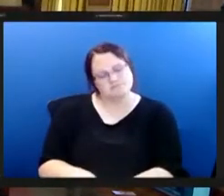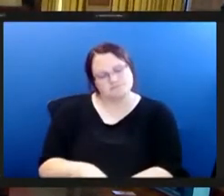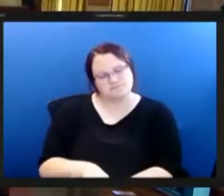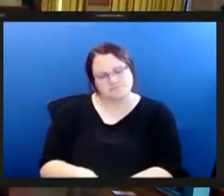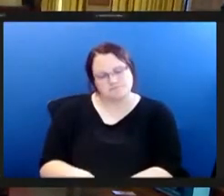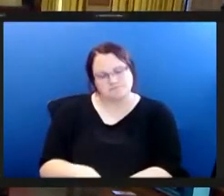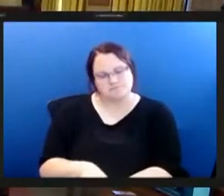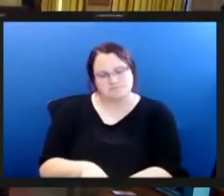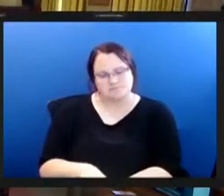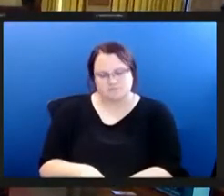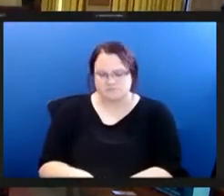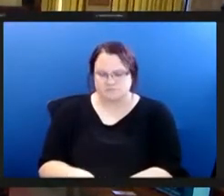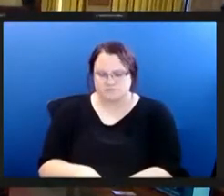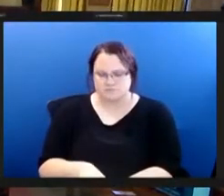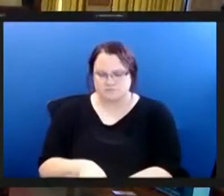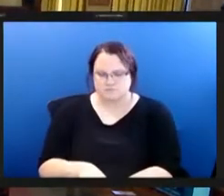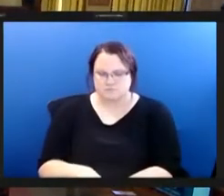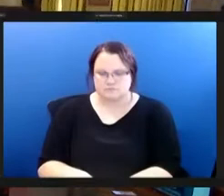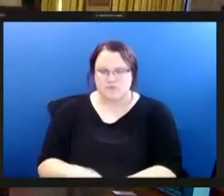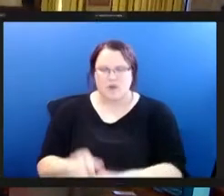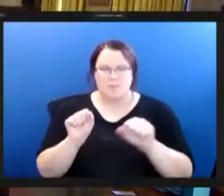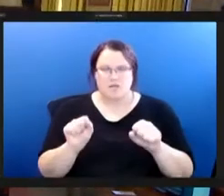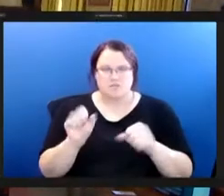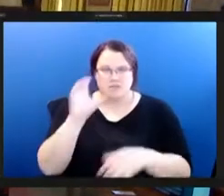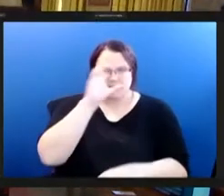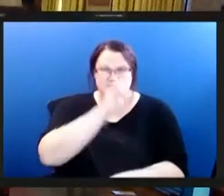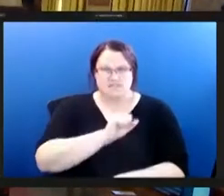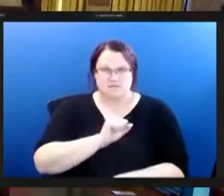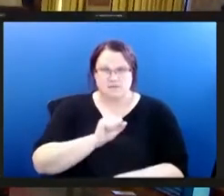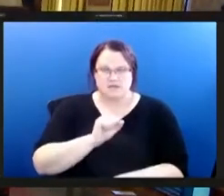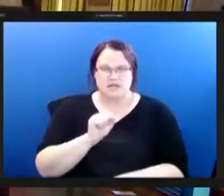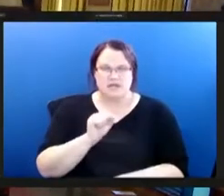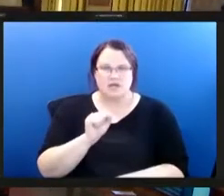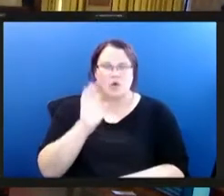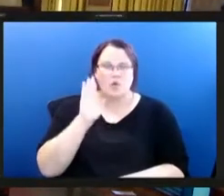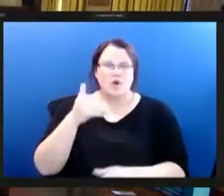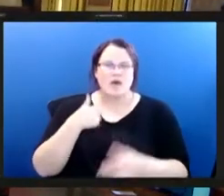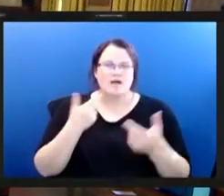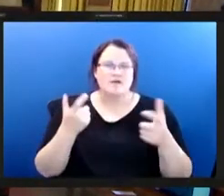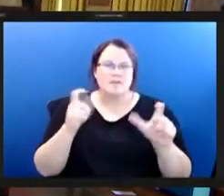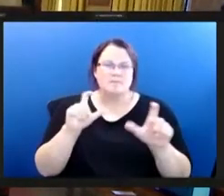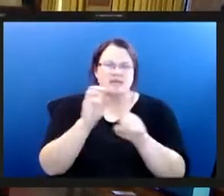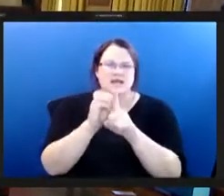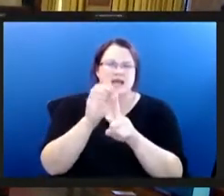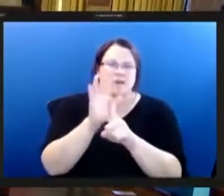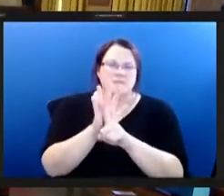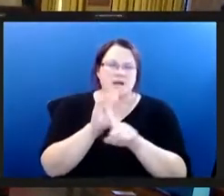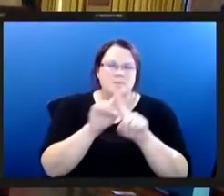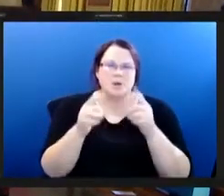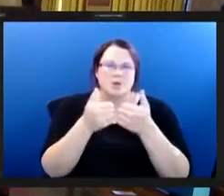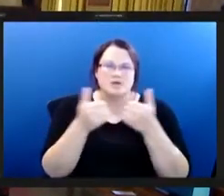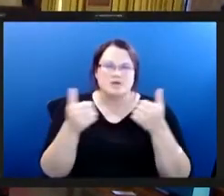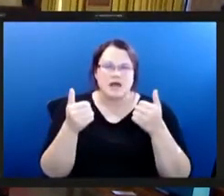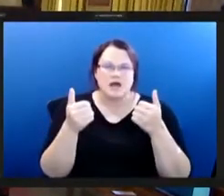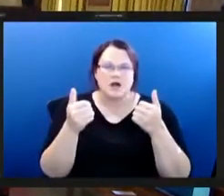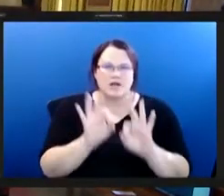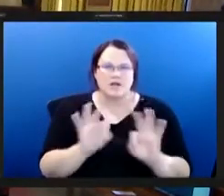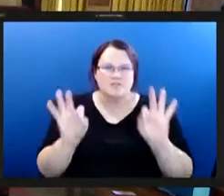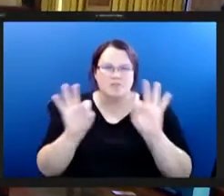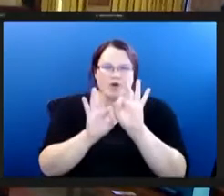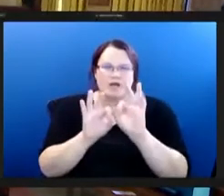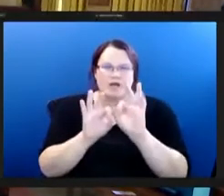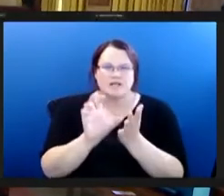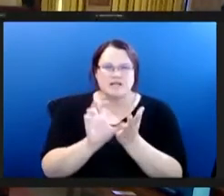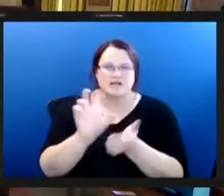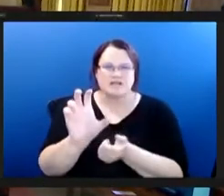um can we anticipate our program as well have a significant impact but without the significant investment of